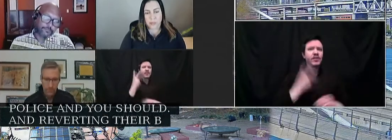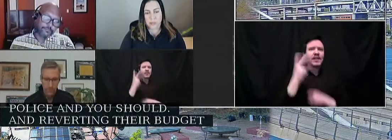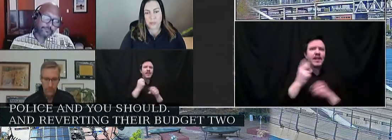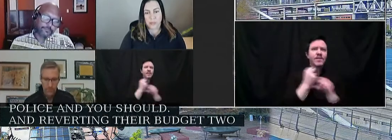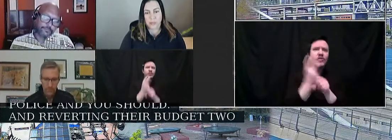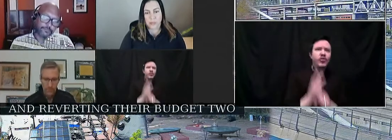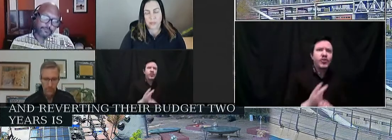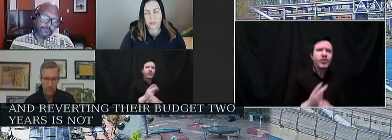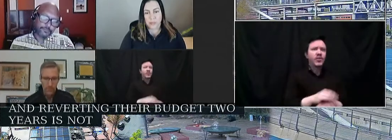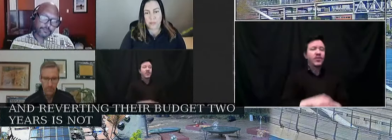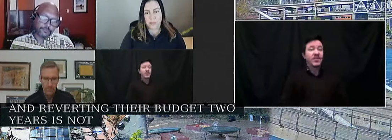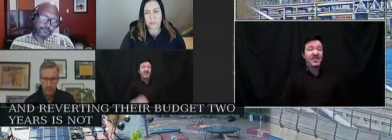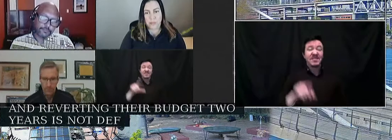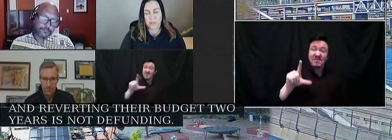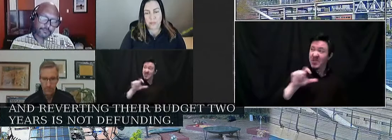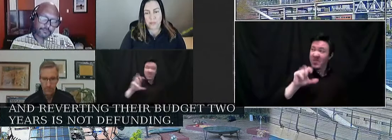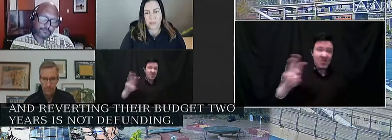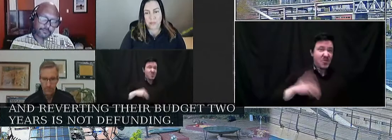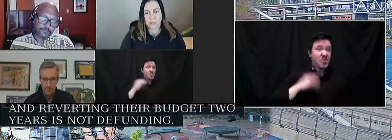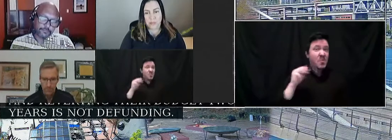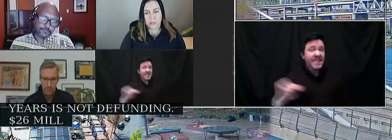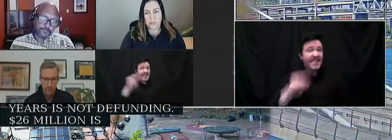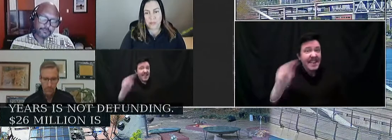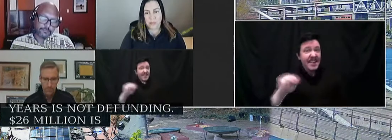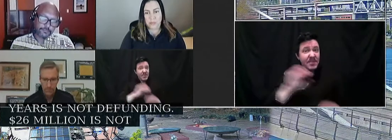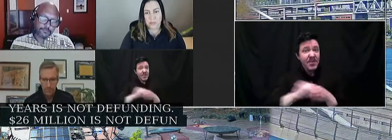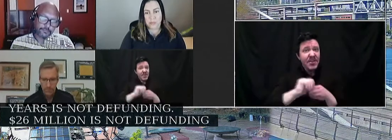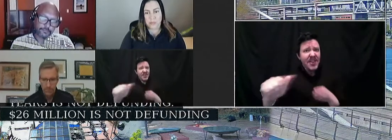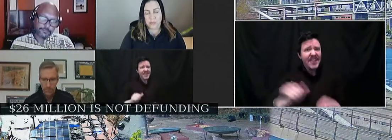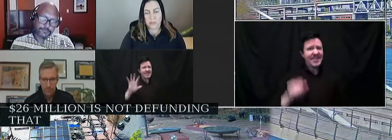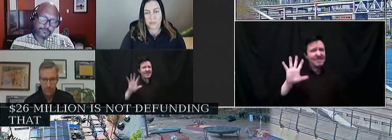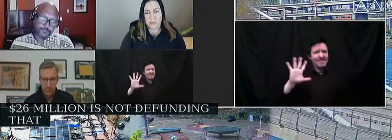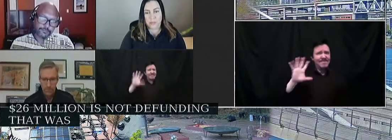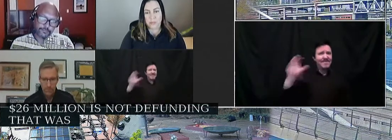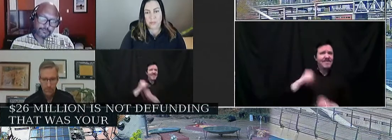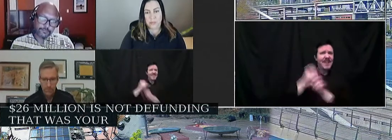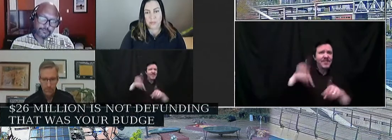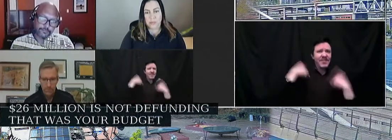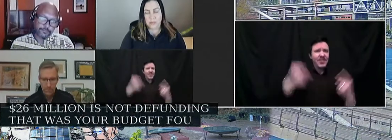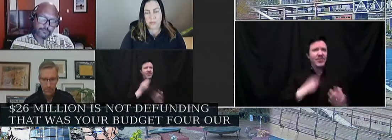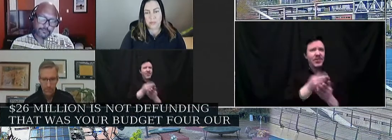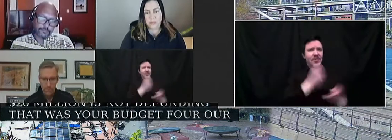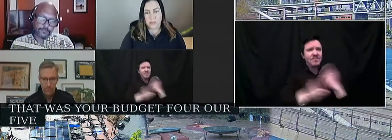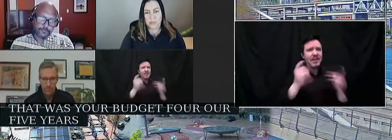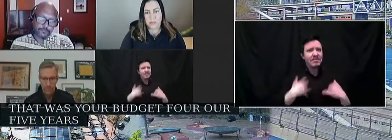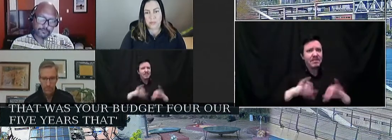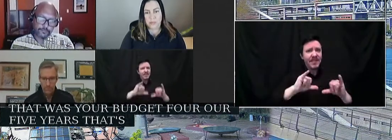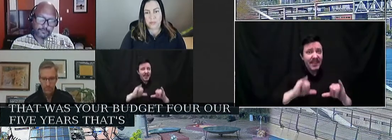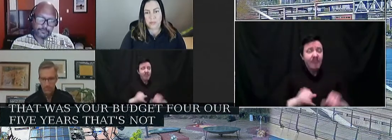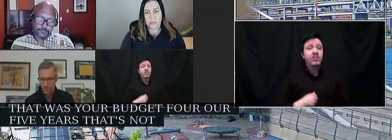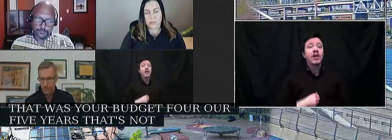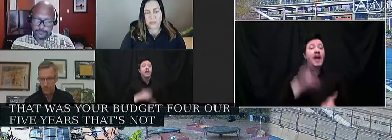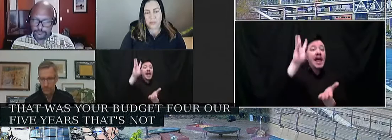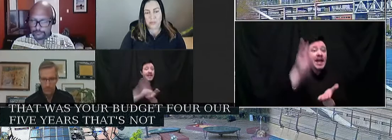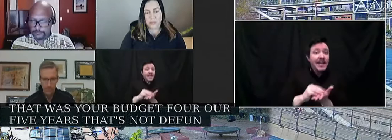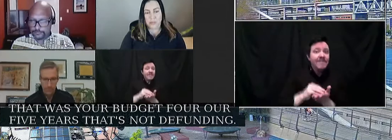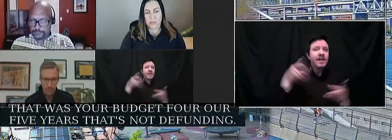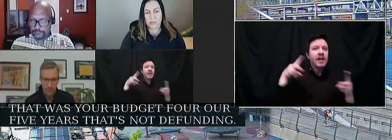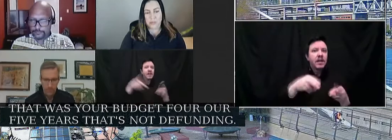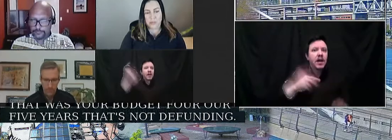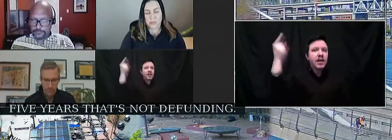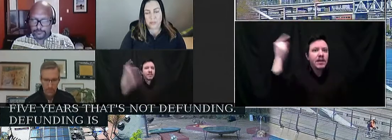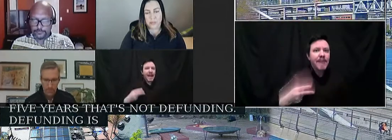26 million is not defunding. That was their budget four or five years ago. That's not defunding. Defunding is cutting it by half at a minimum.